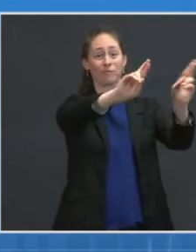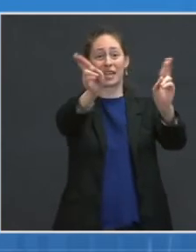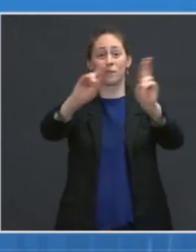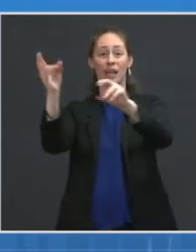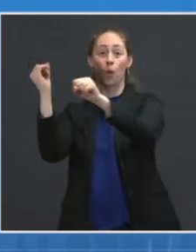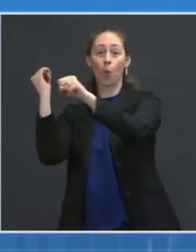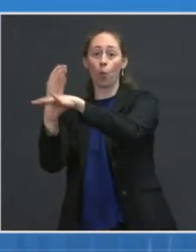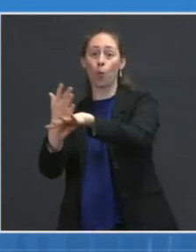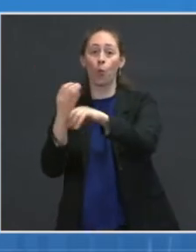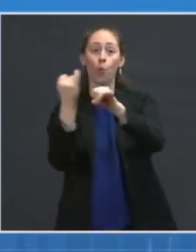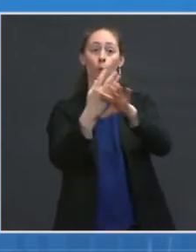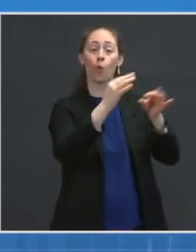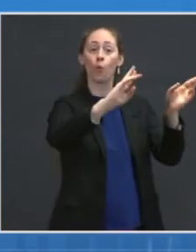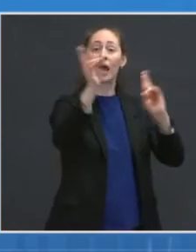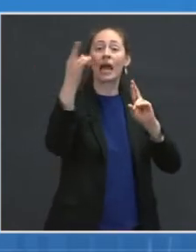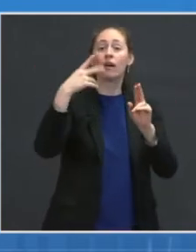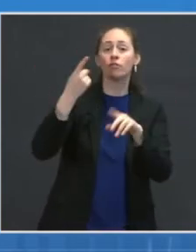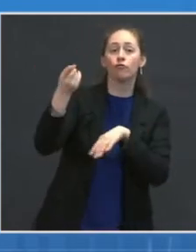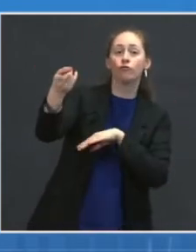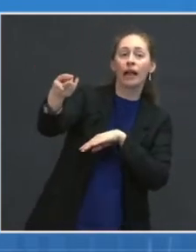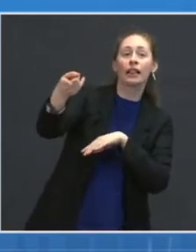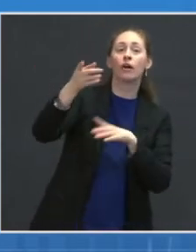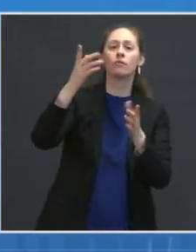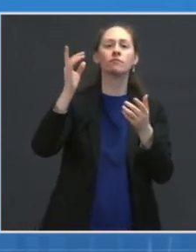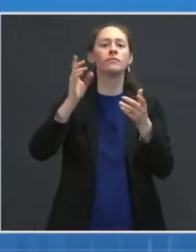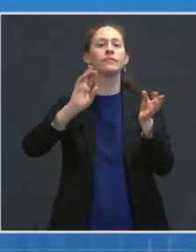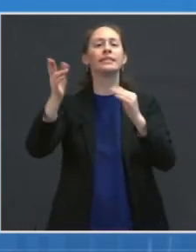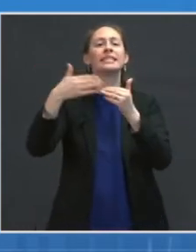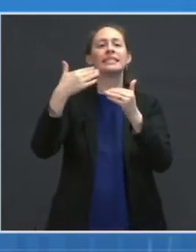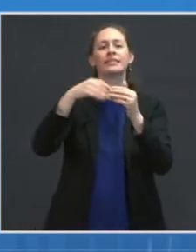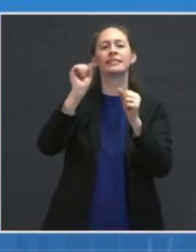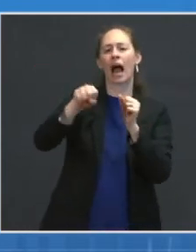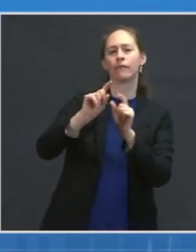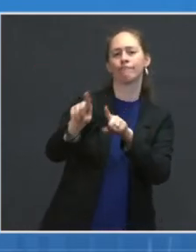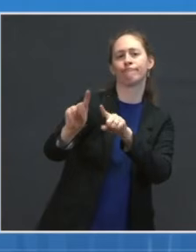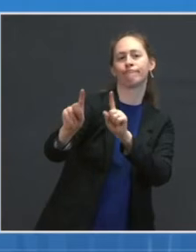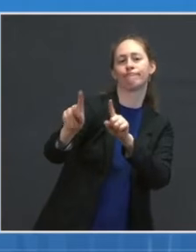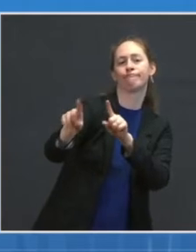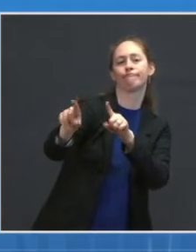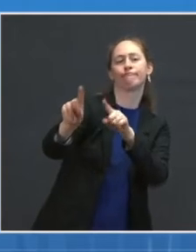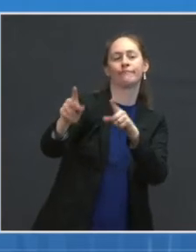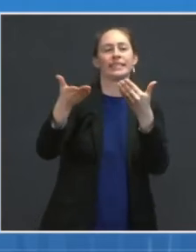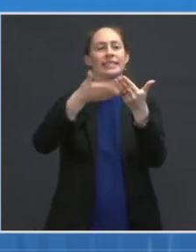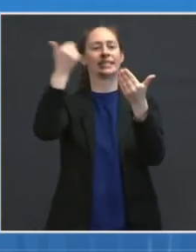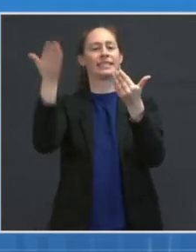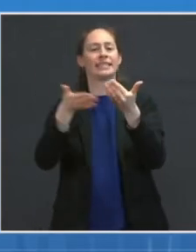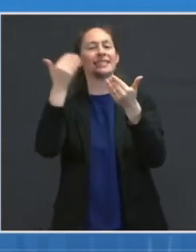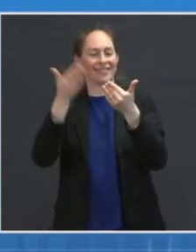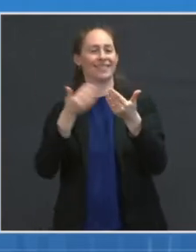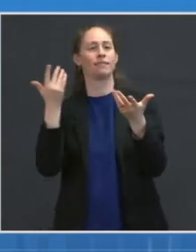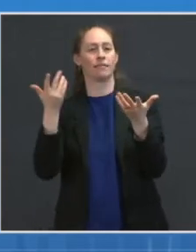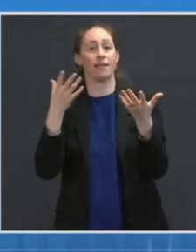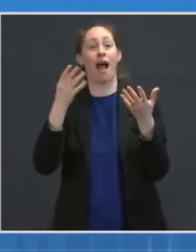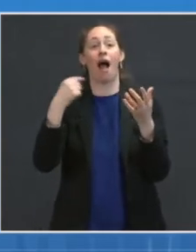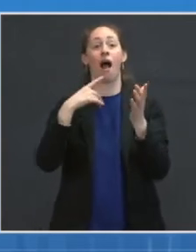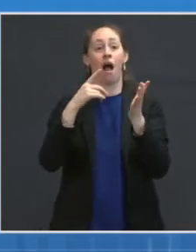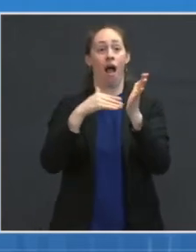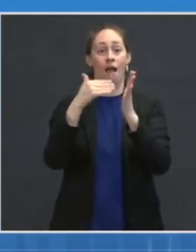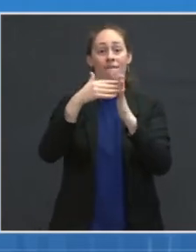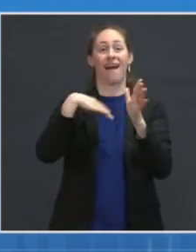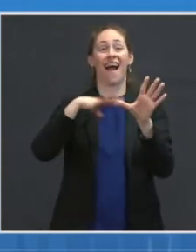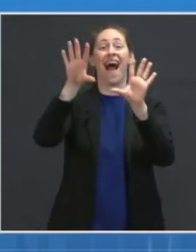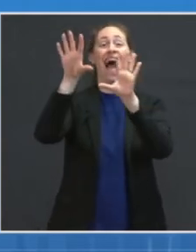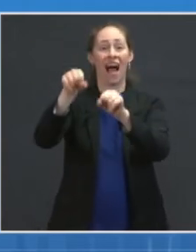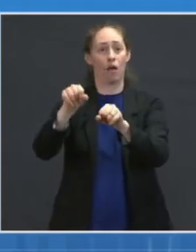outside of the hard hit communities, come in, make appointments and often take some of those doses, which,